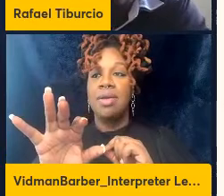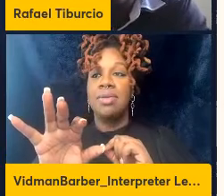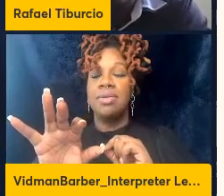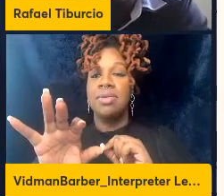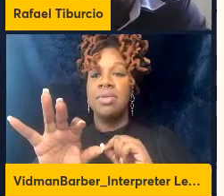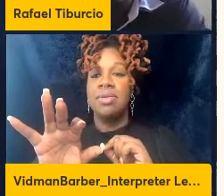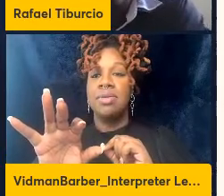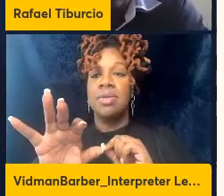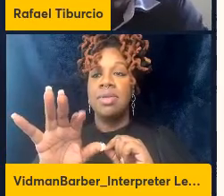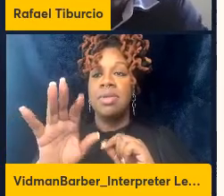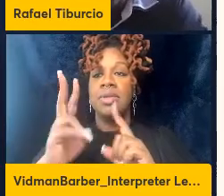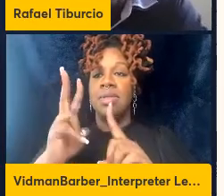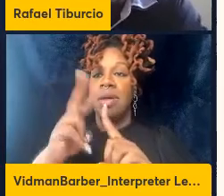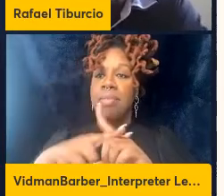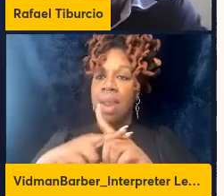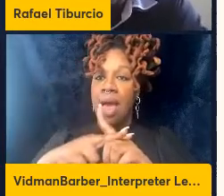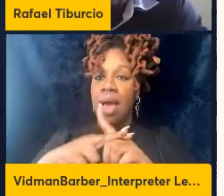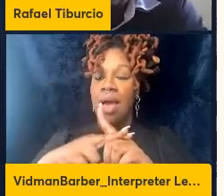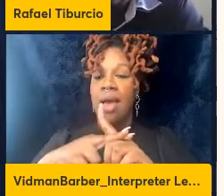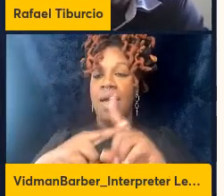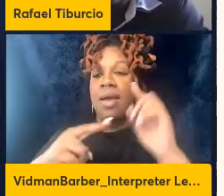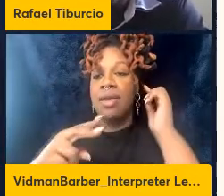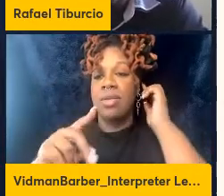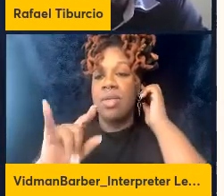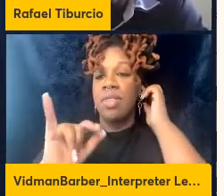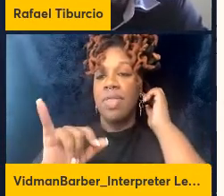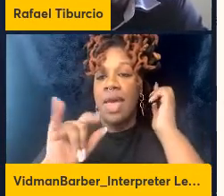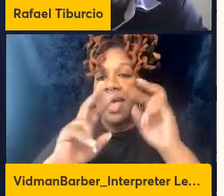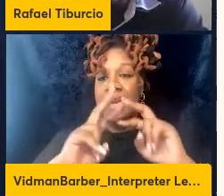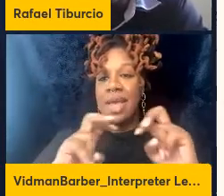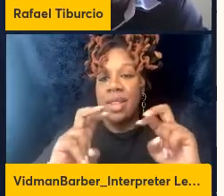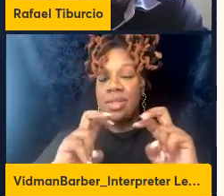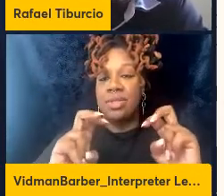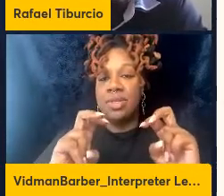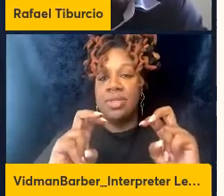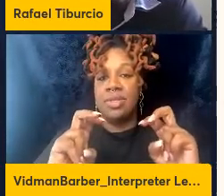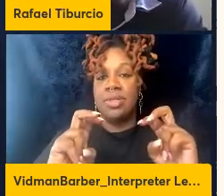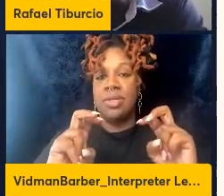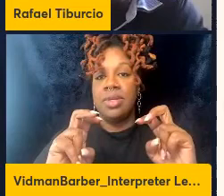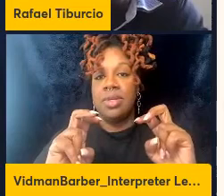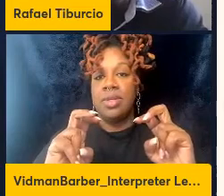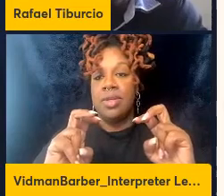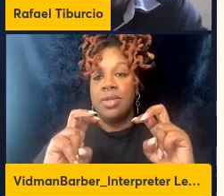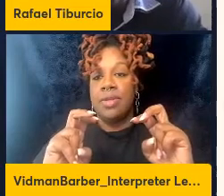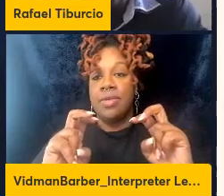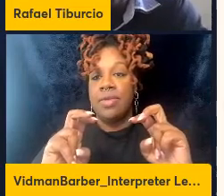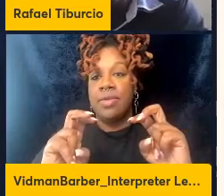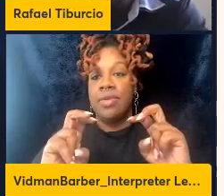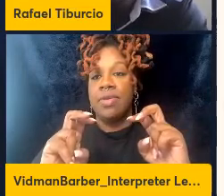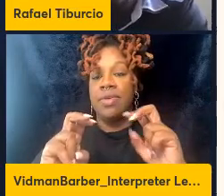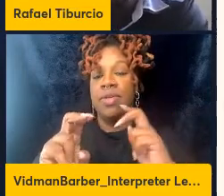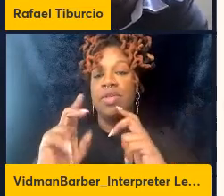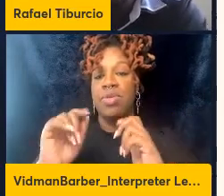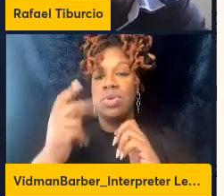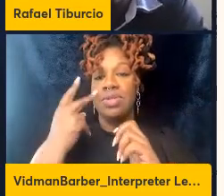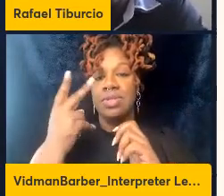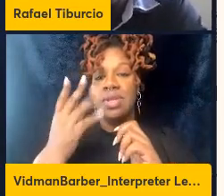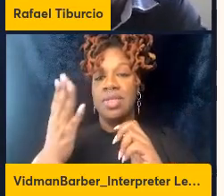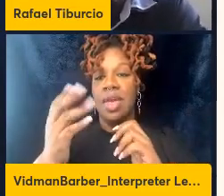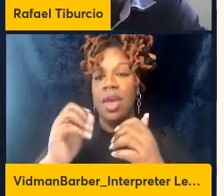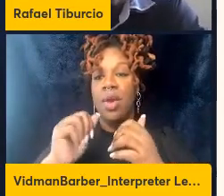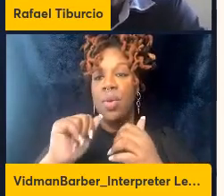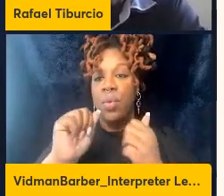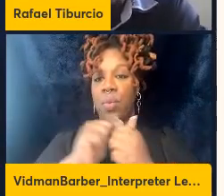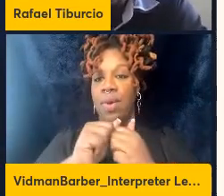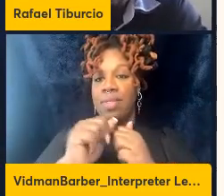patients both and baseline is depicted by this bluish line and time point one